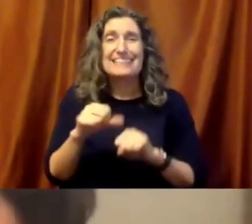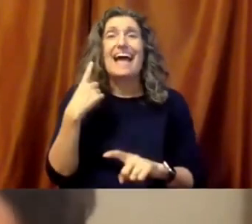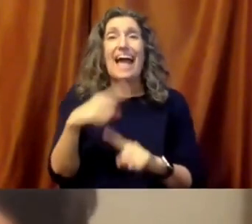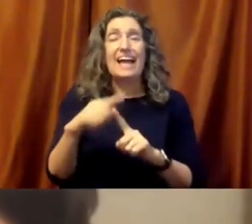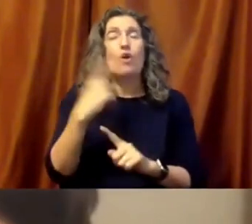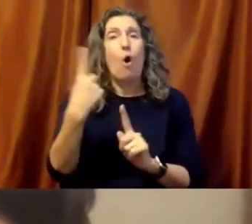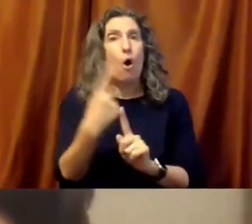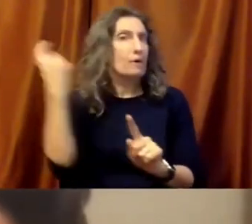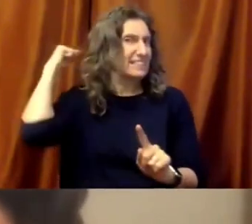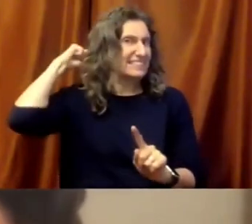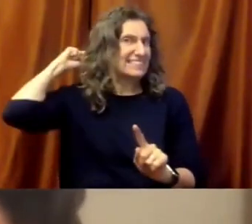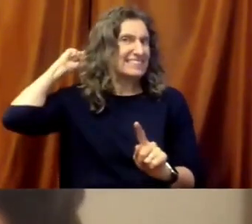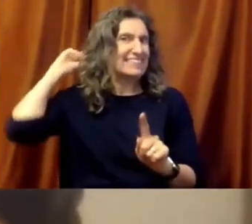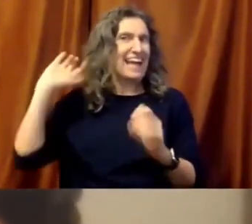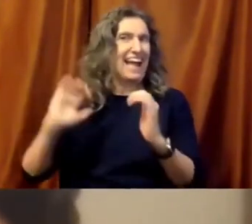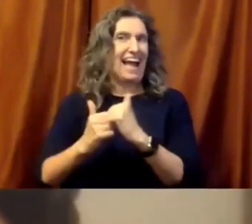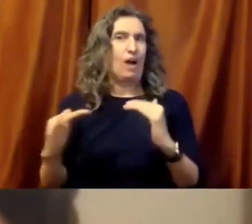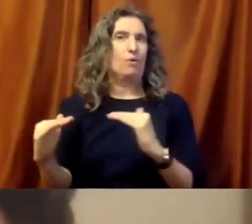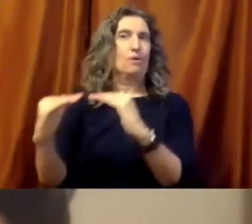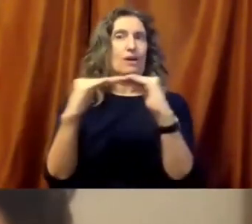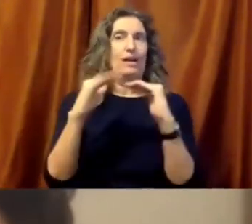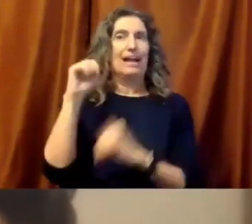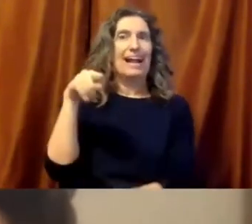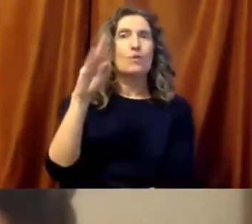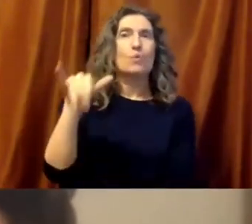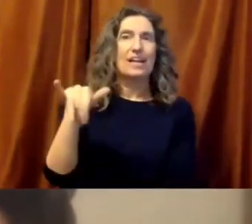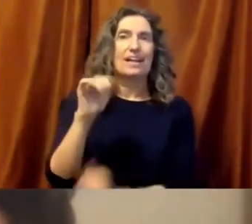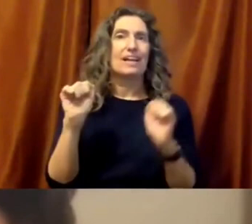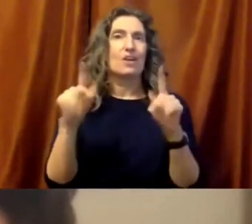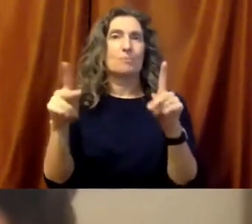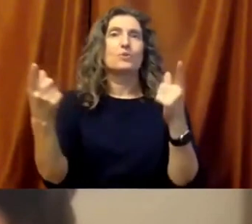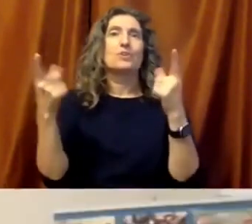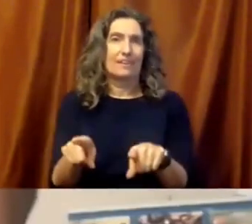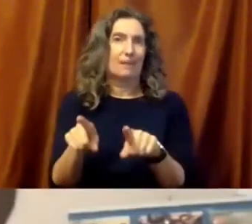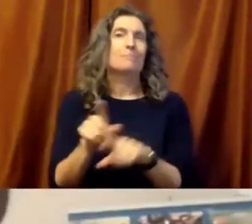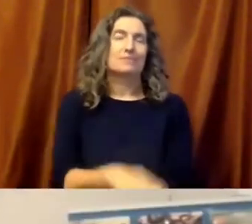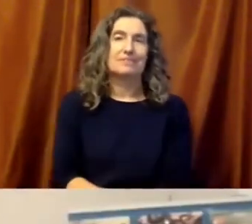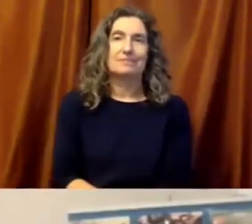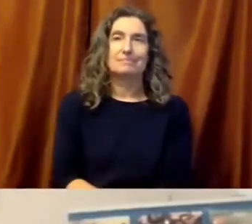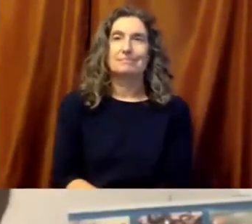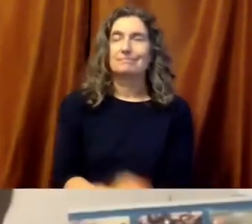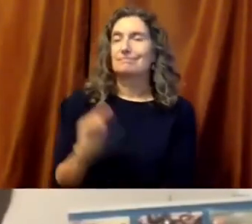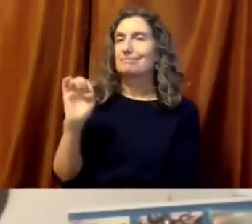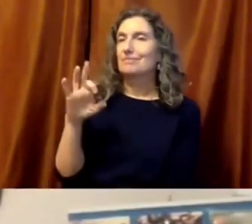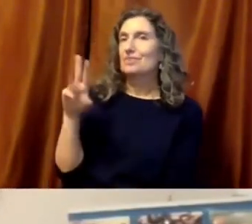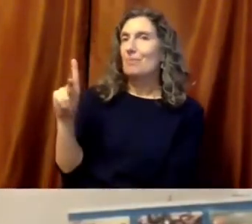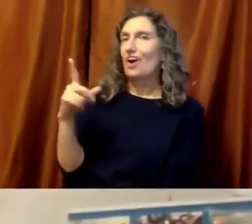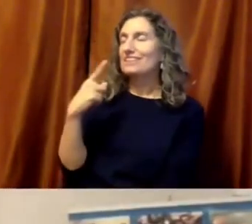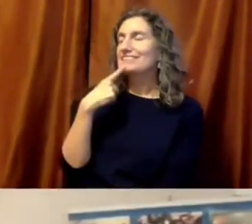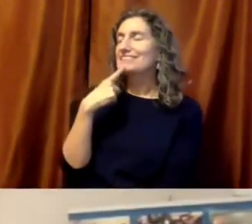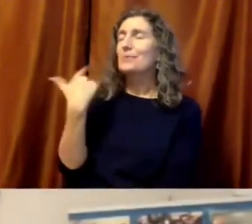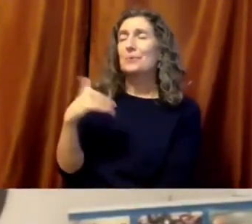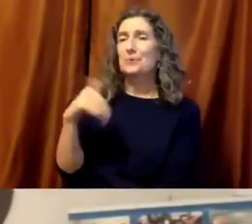the highest standards of equity, of access and opportunity. I was really taken by your